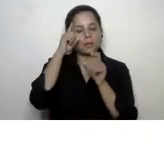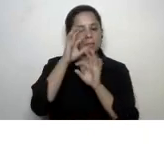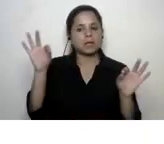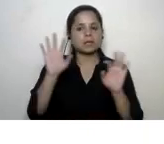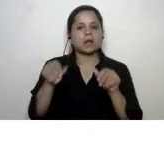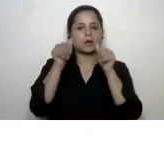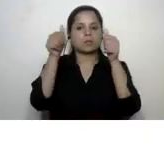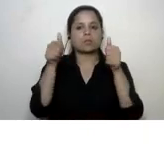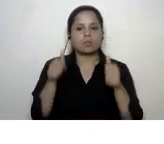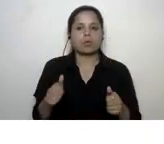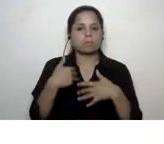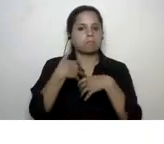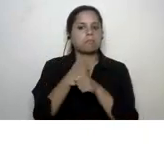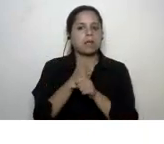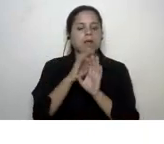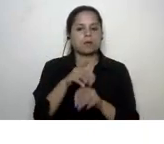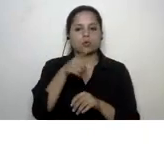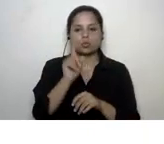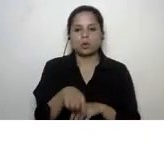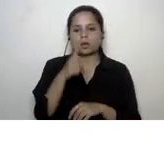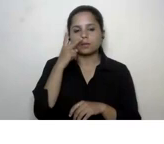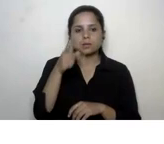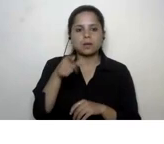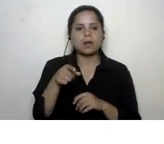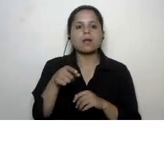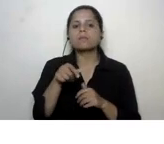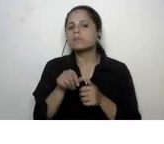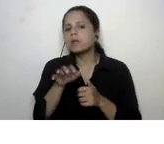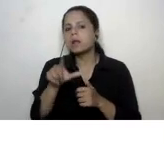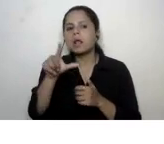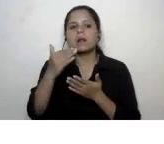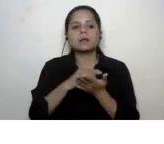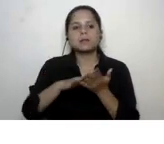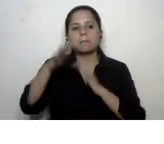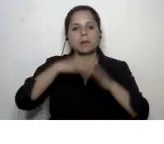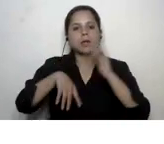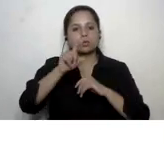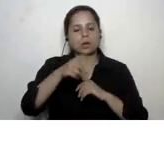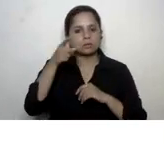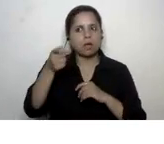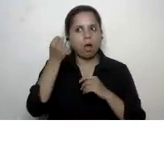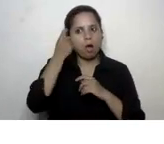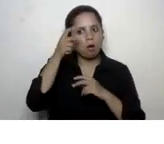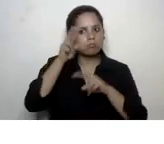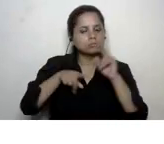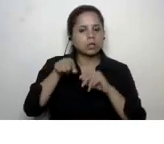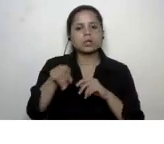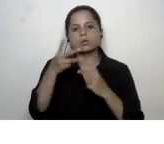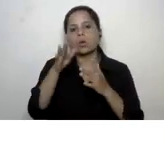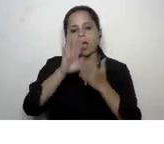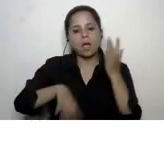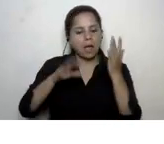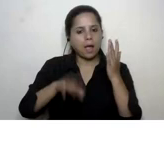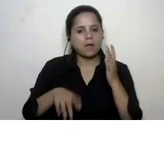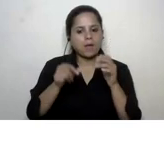you can access this lesson plan through the link which gives you a complete breakup and also the worksheets and how to